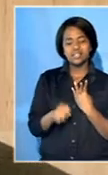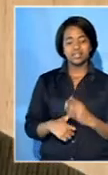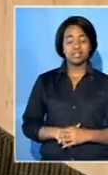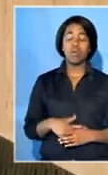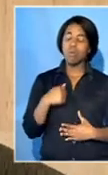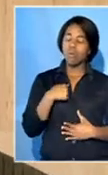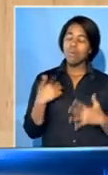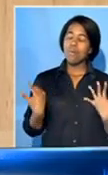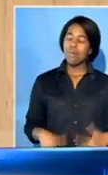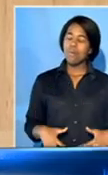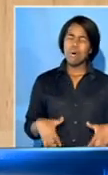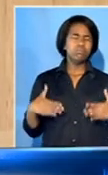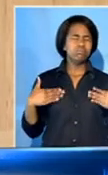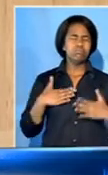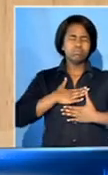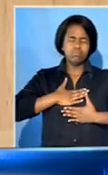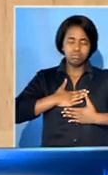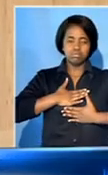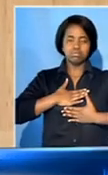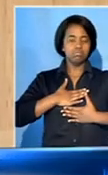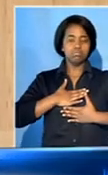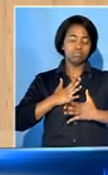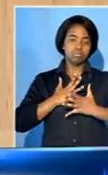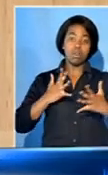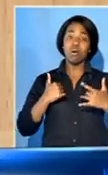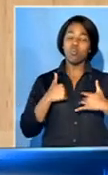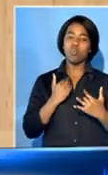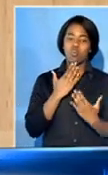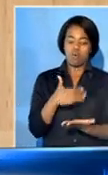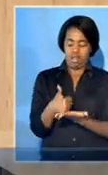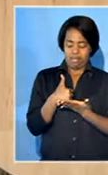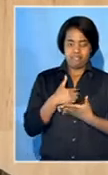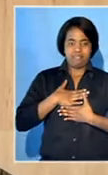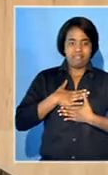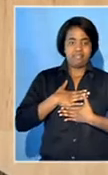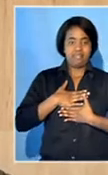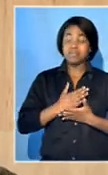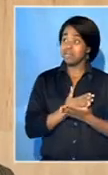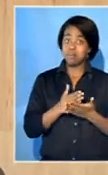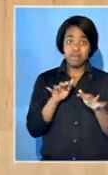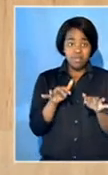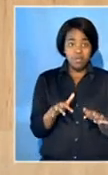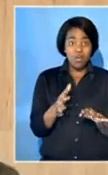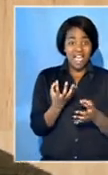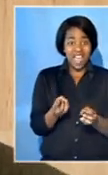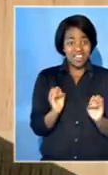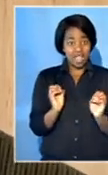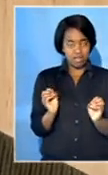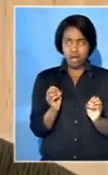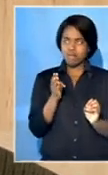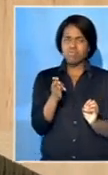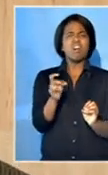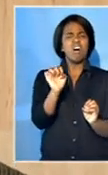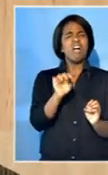appreciate it so much. It would also help us, the people who doesn't have in the future, so that you have